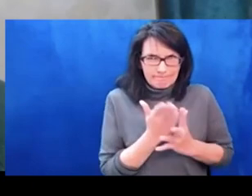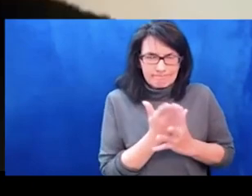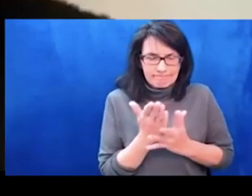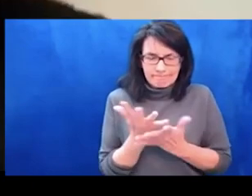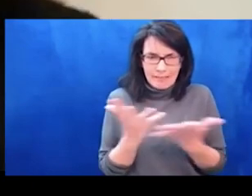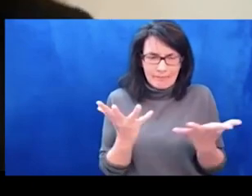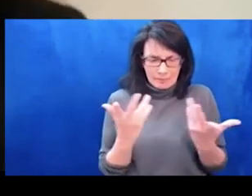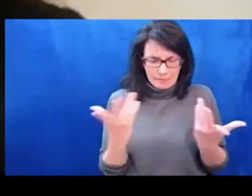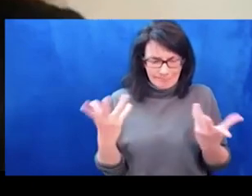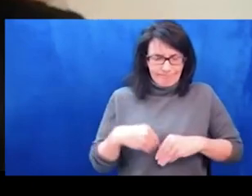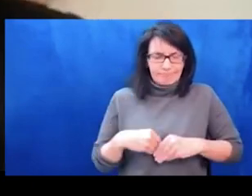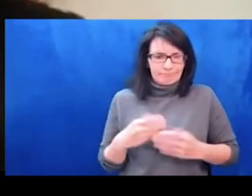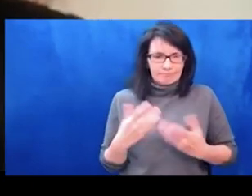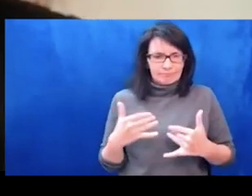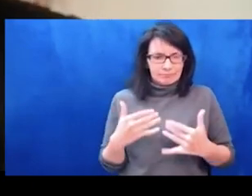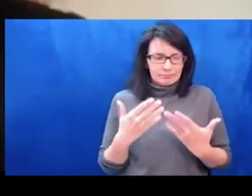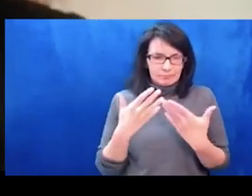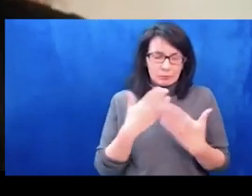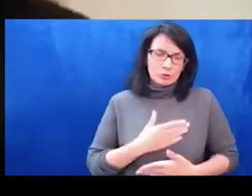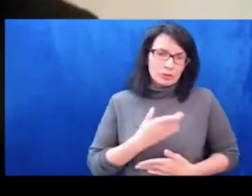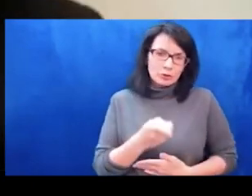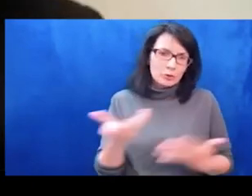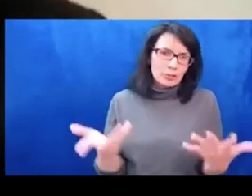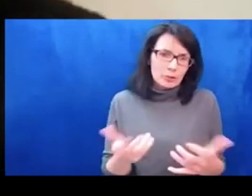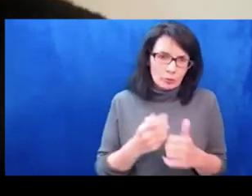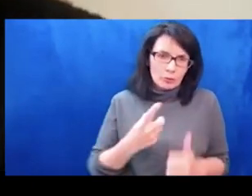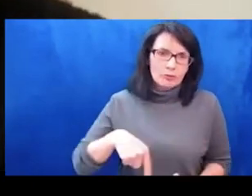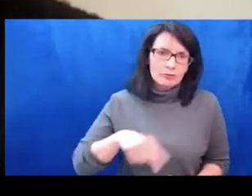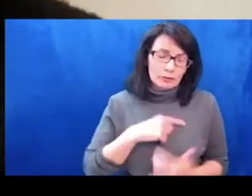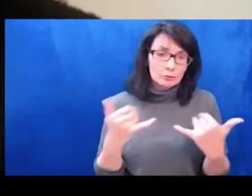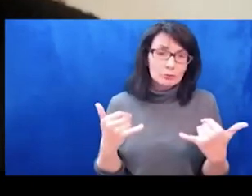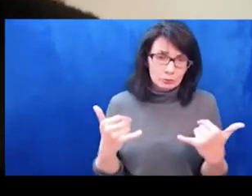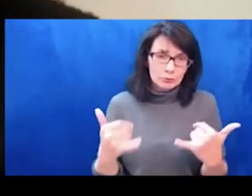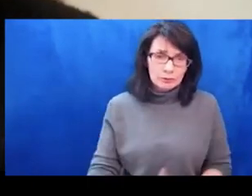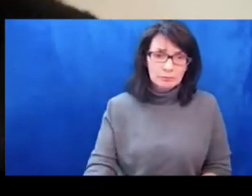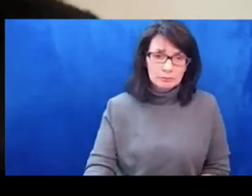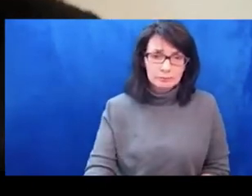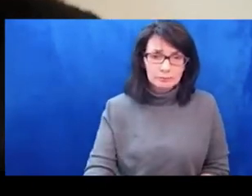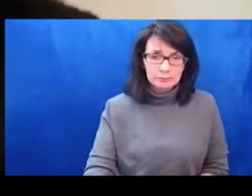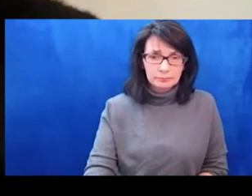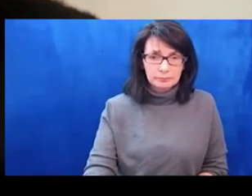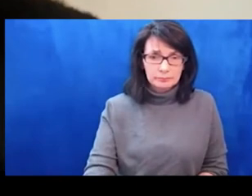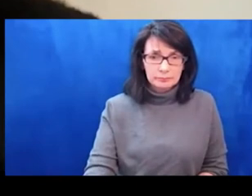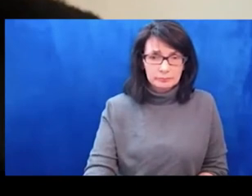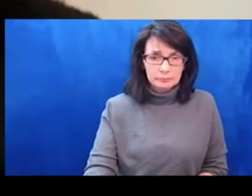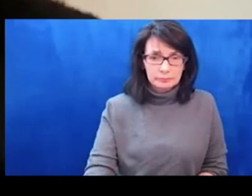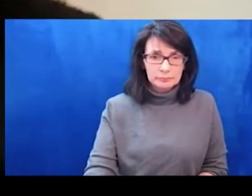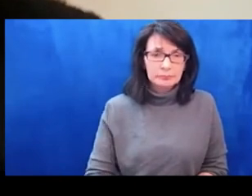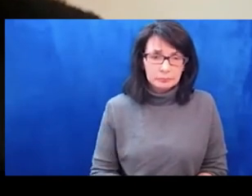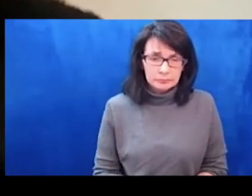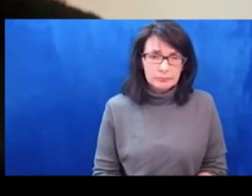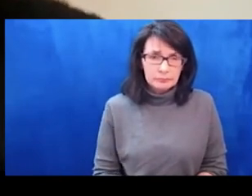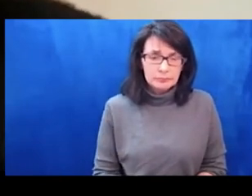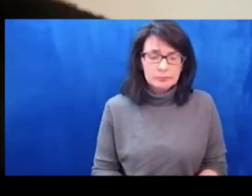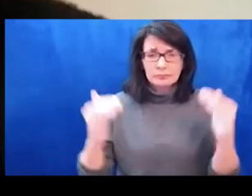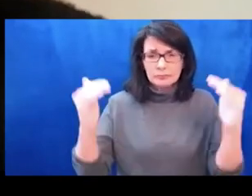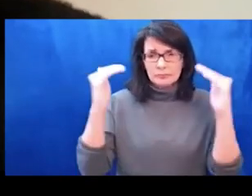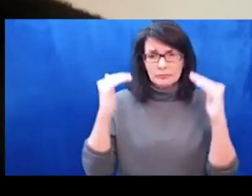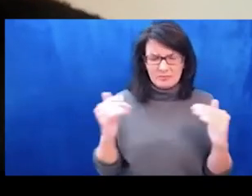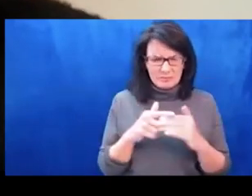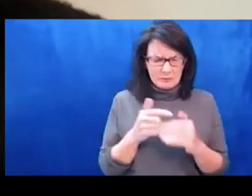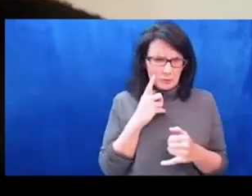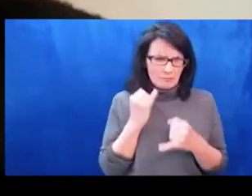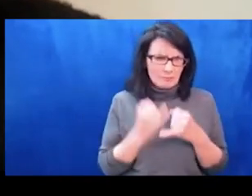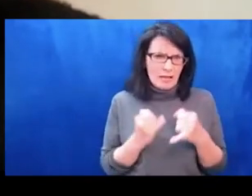Thank you, Mohamed for for that great presentation. And for that really important point